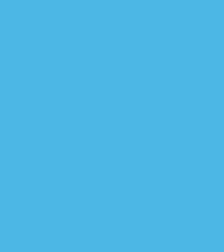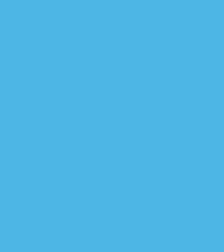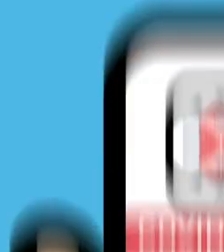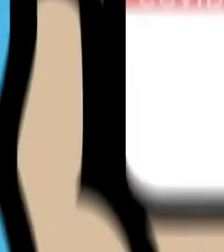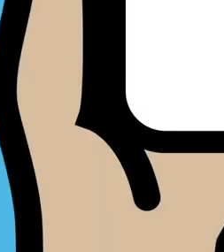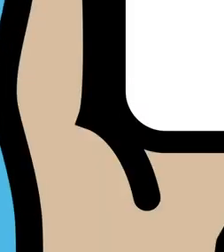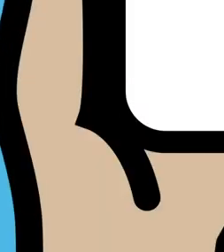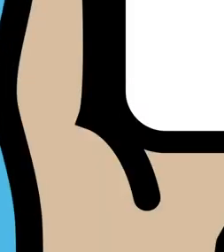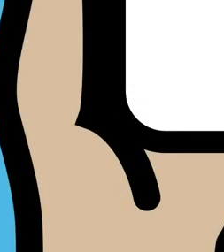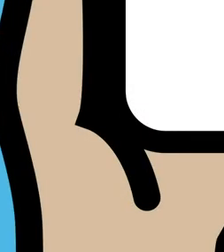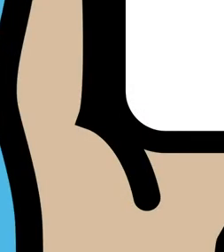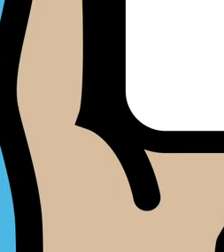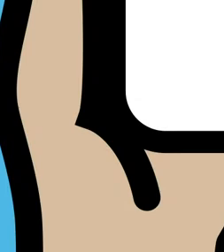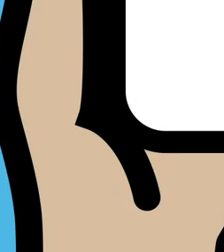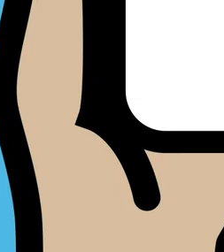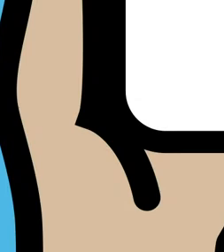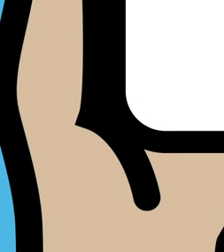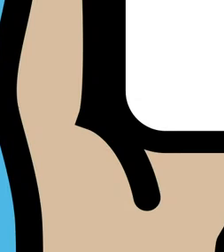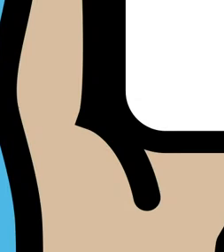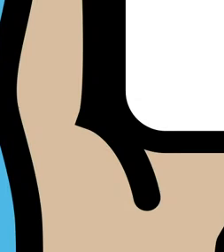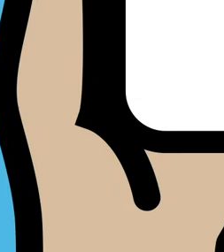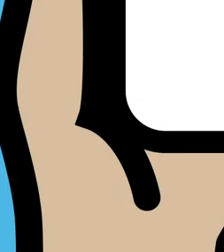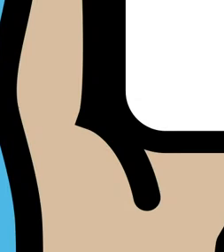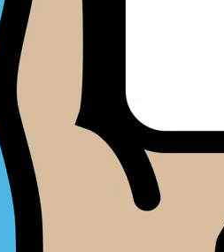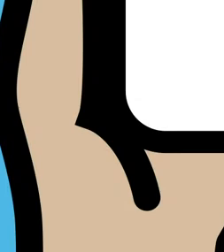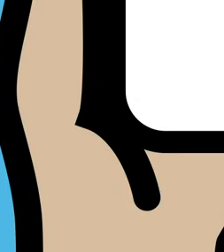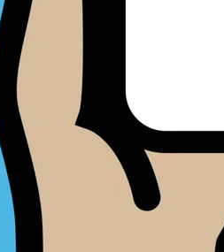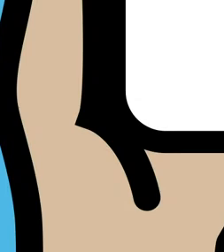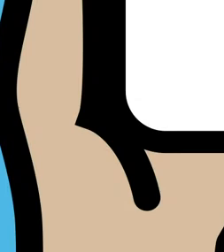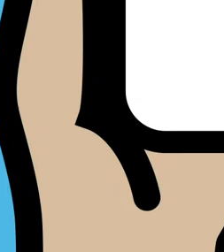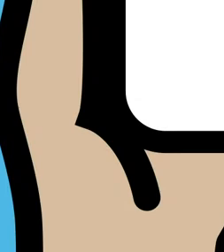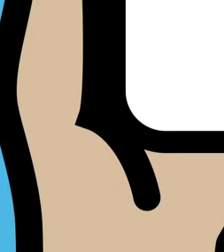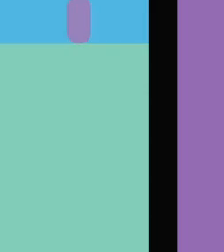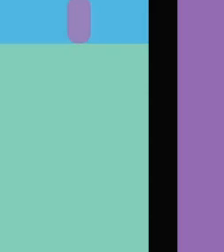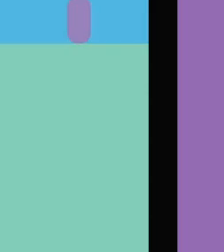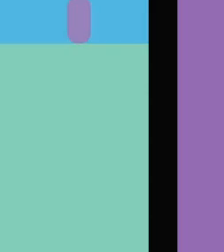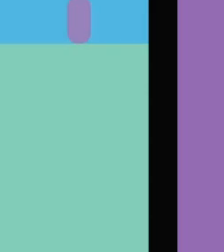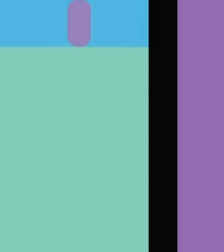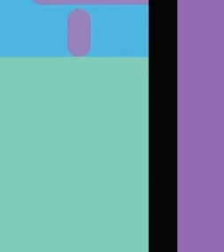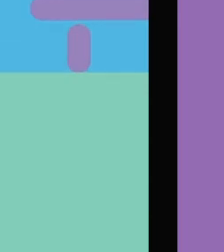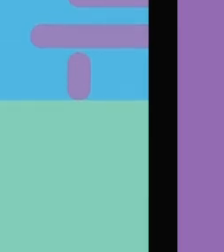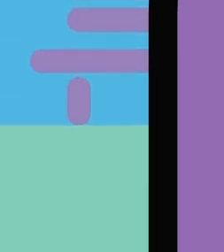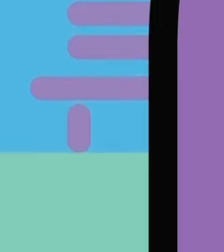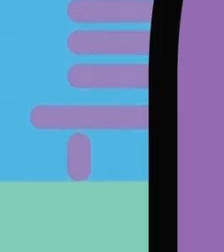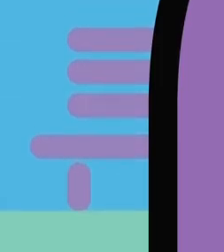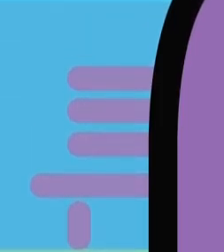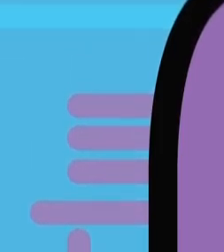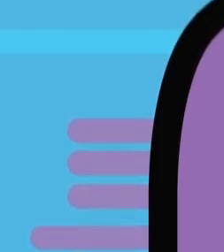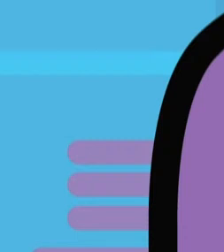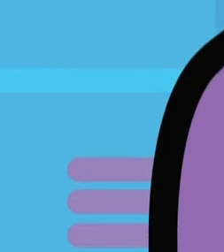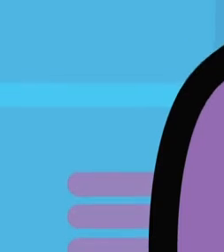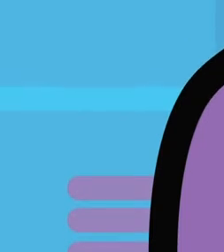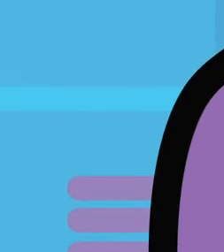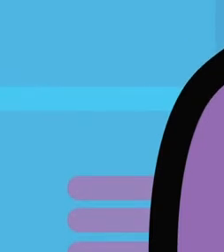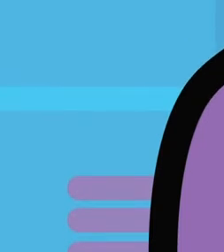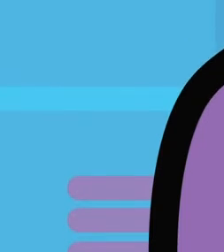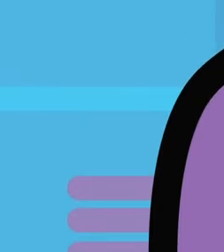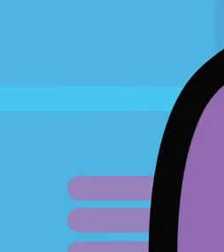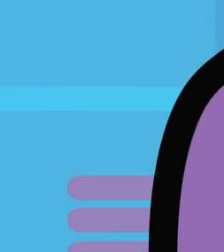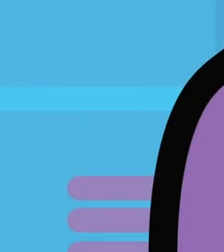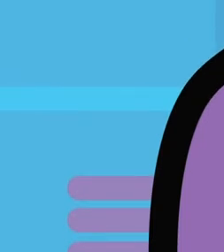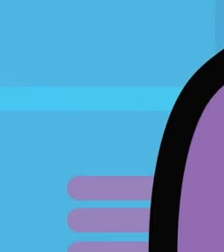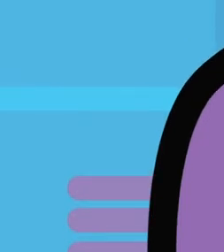Now, your smartphone can help you limit the spread of COVID-19. Someone can have COVID-19 and not know it.